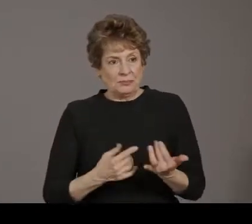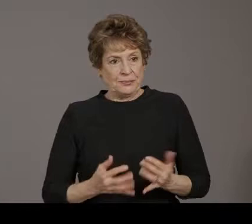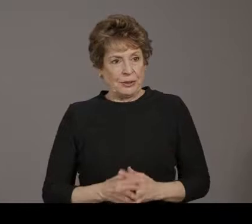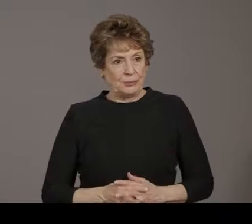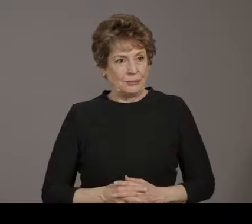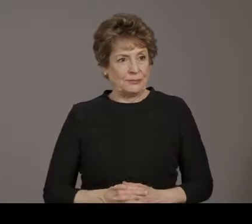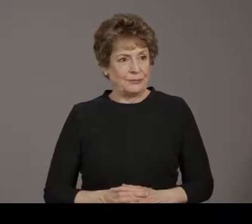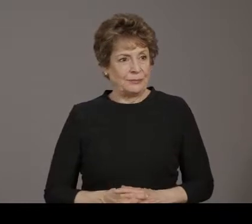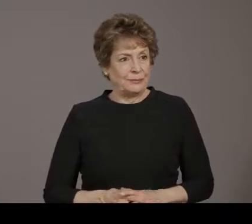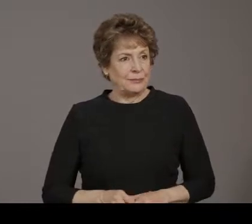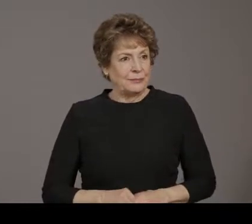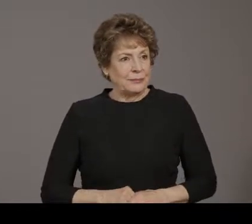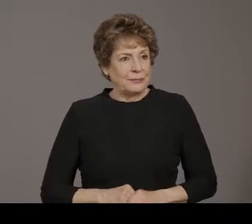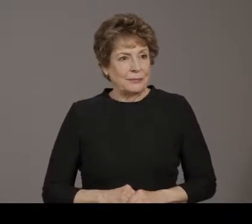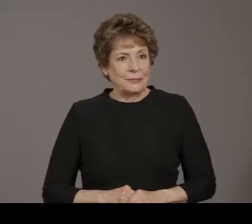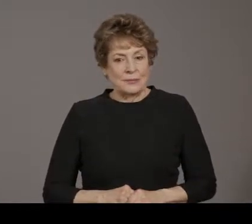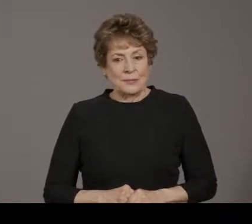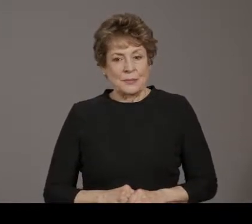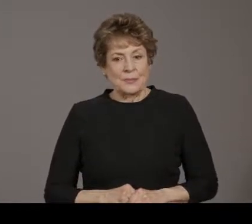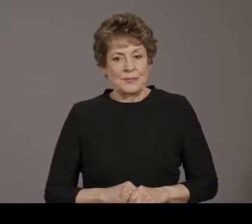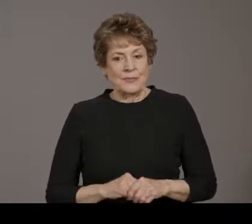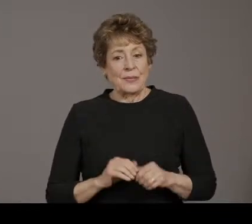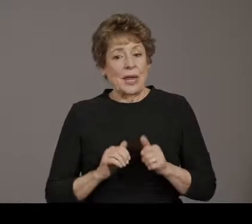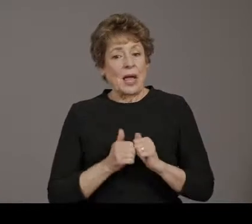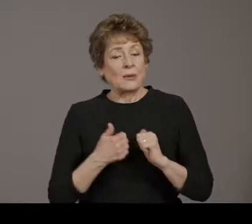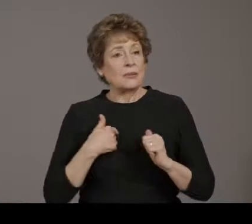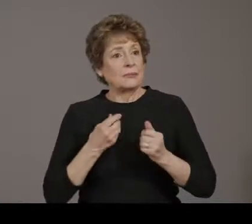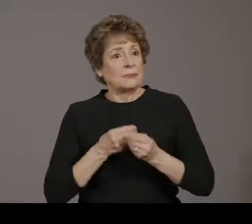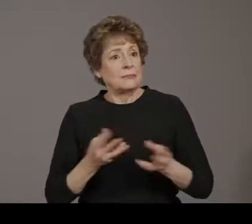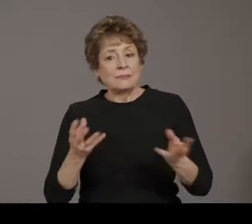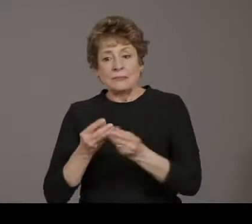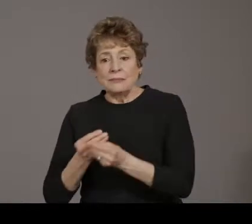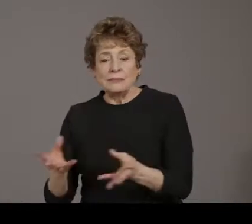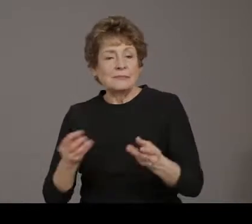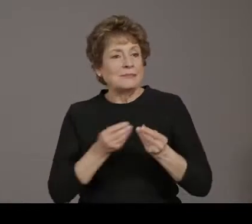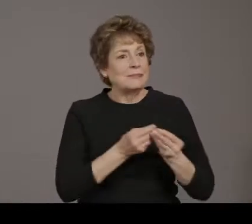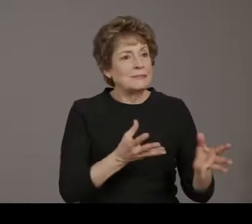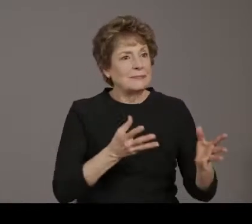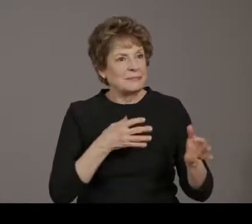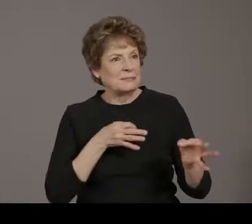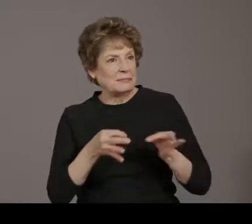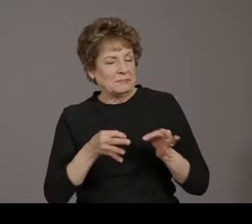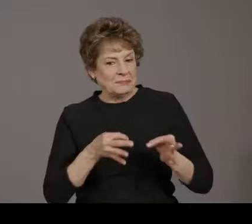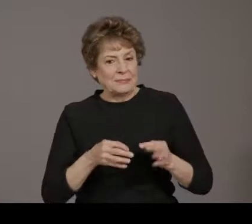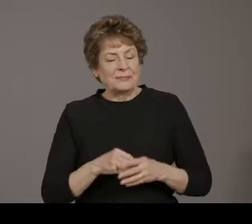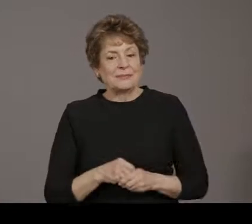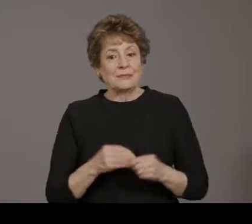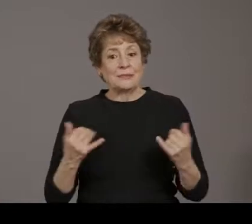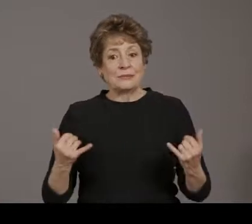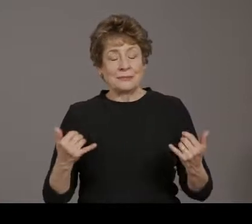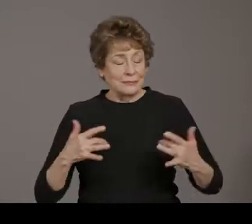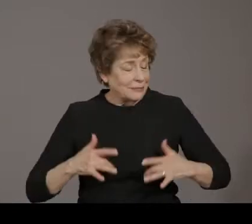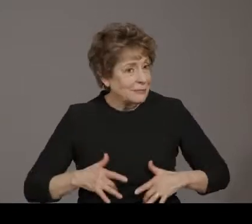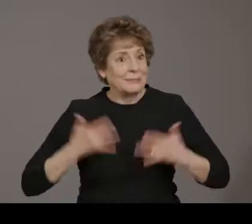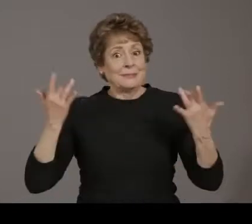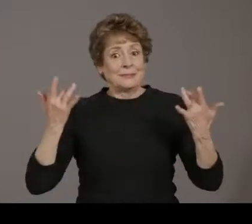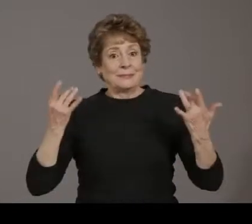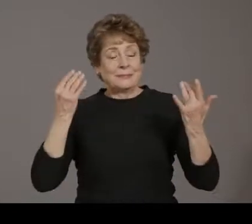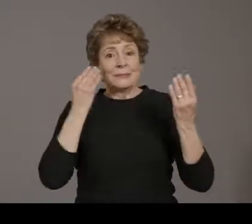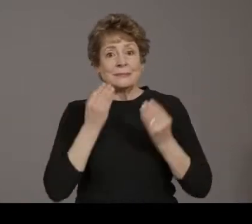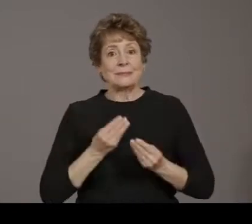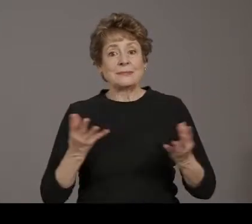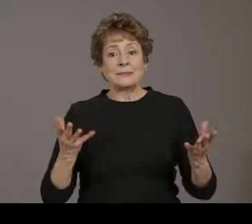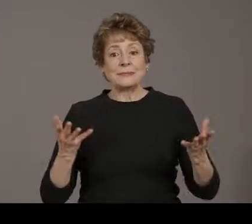of our program here in Arizona. We are very excited to find out if the